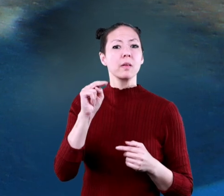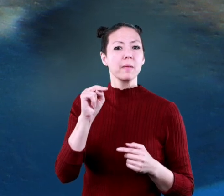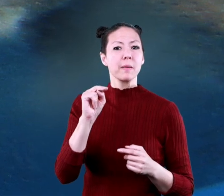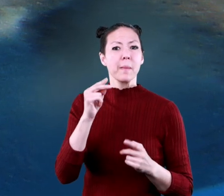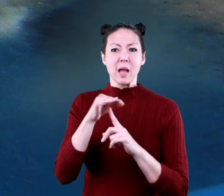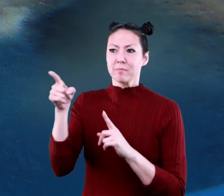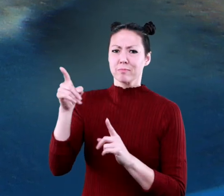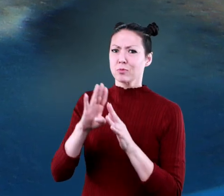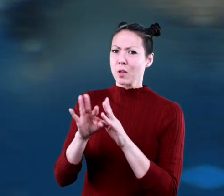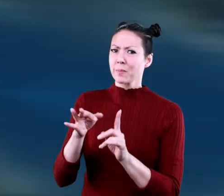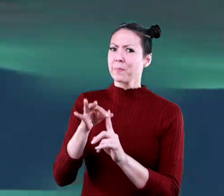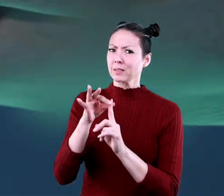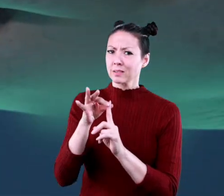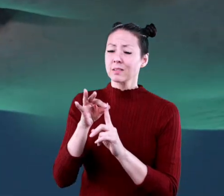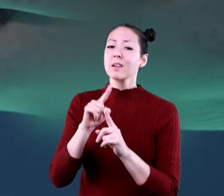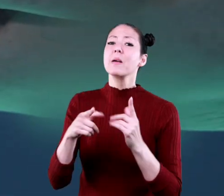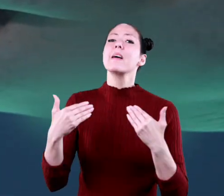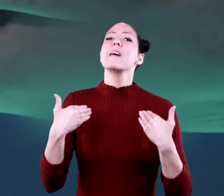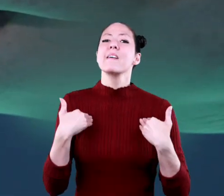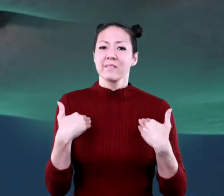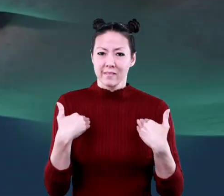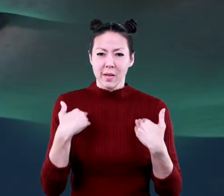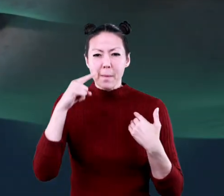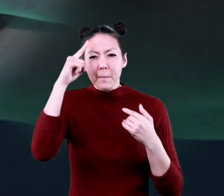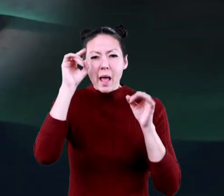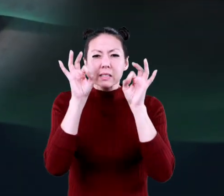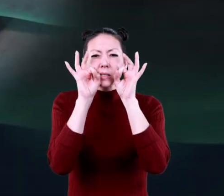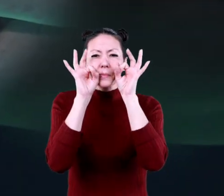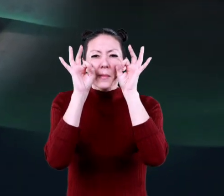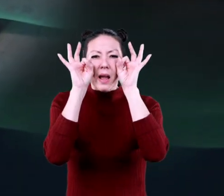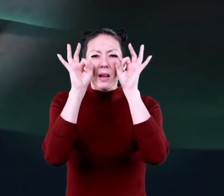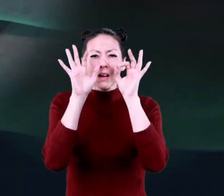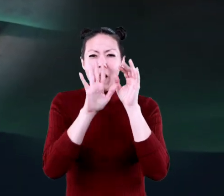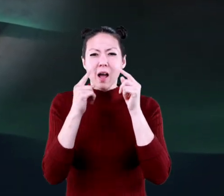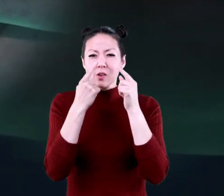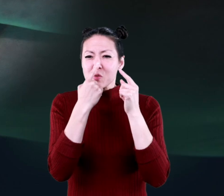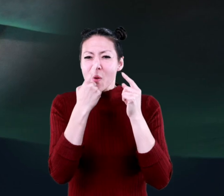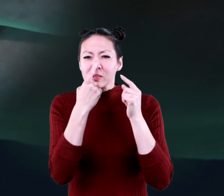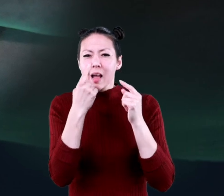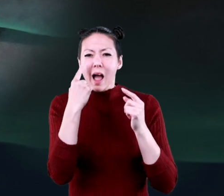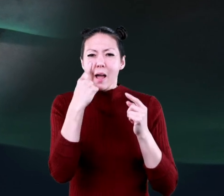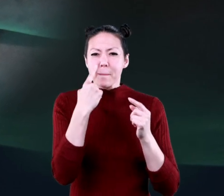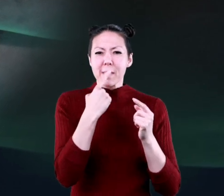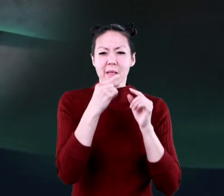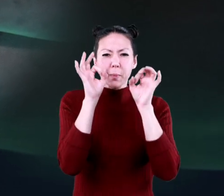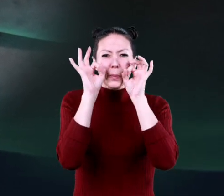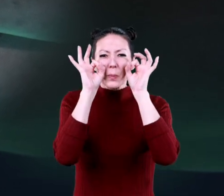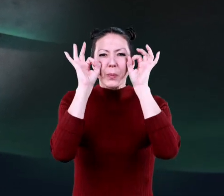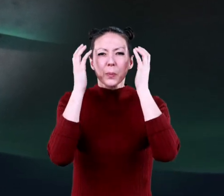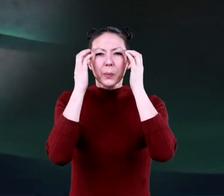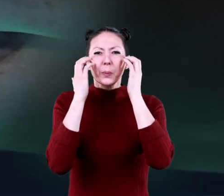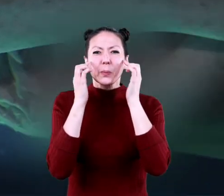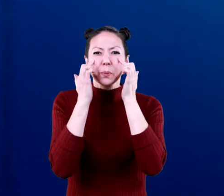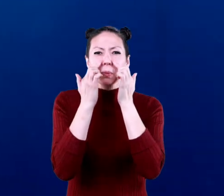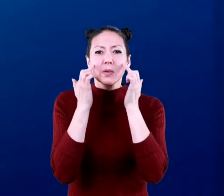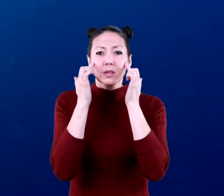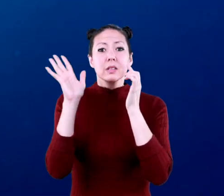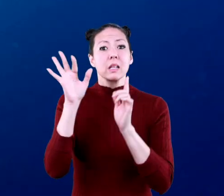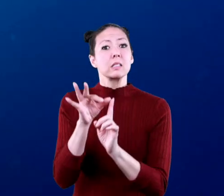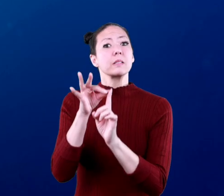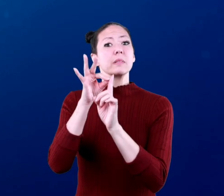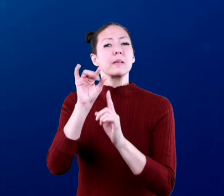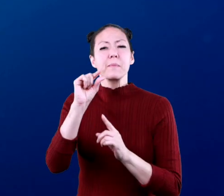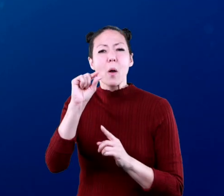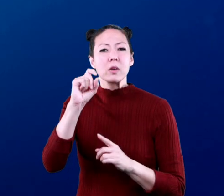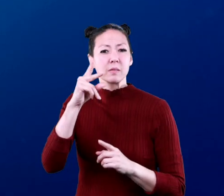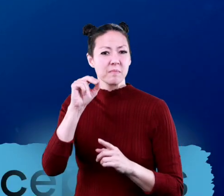makes the shark special. They also have little black spots around their noses, eyes, and mouths. These tiny